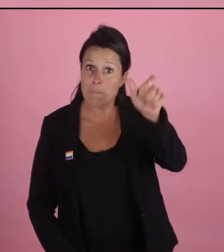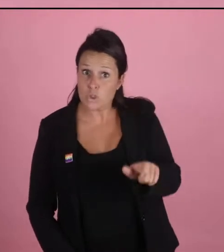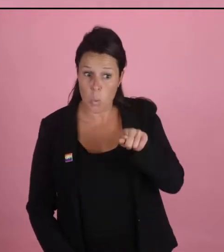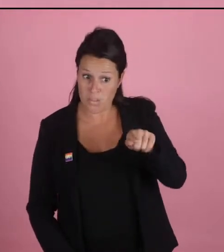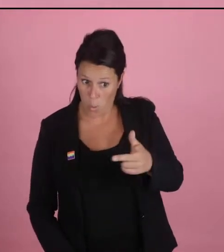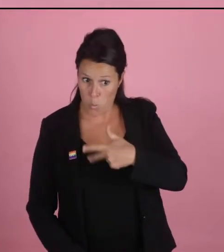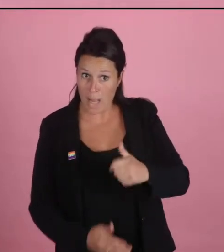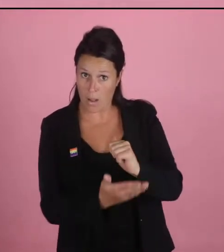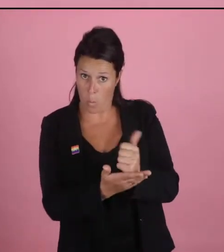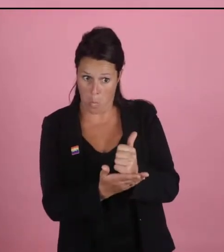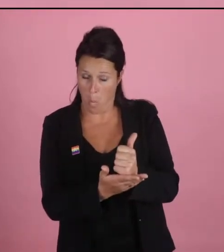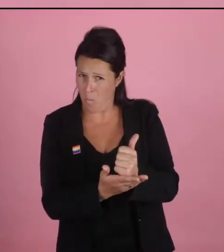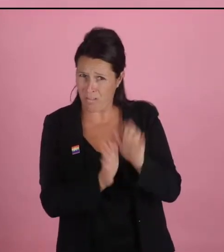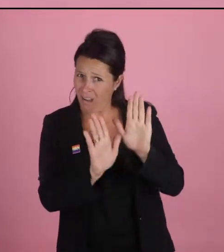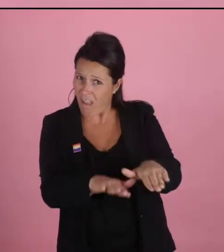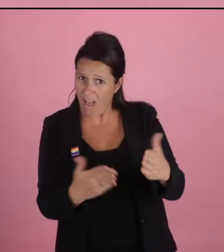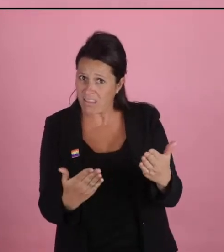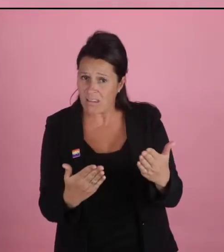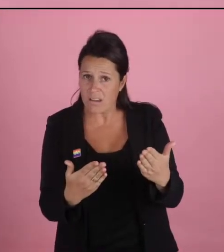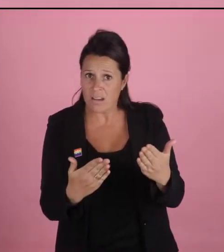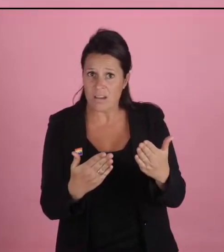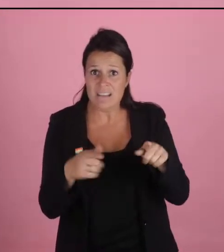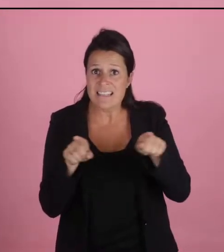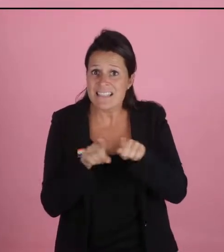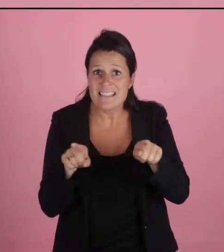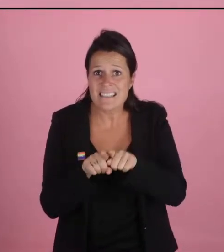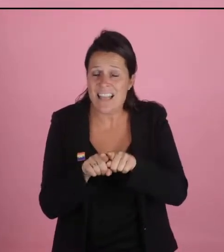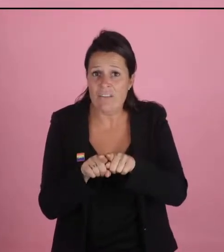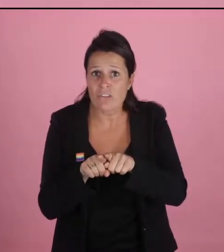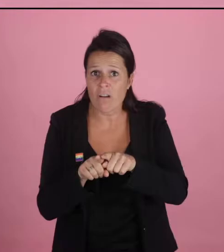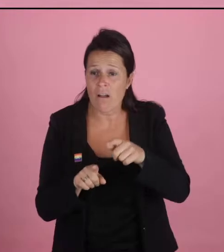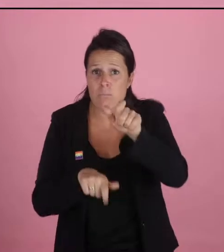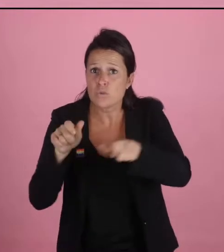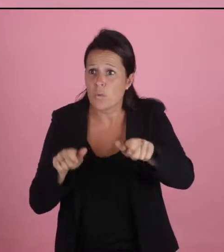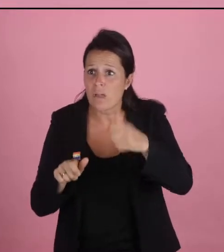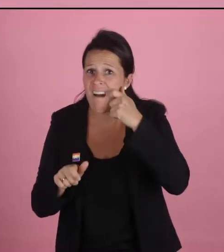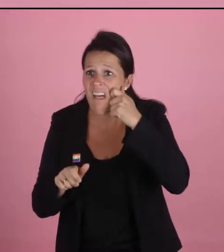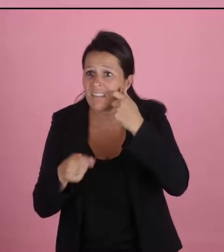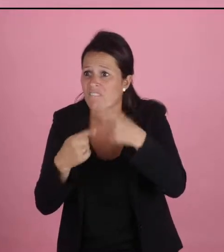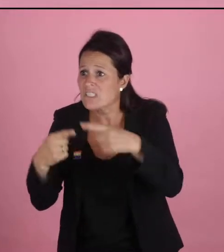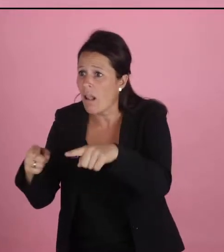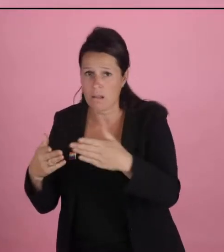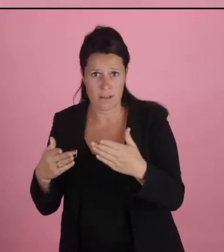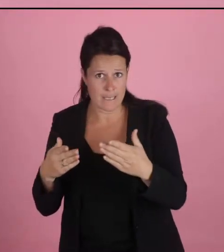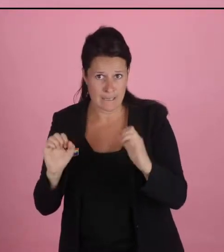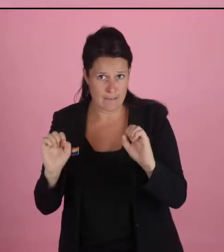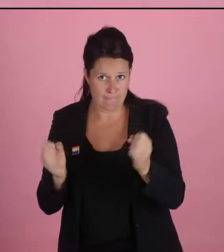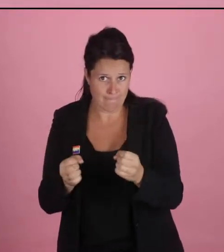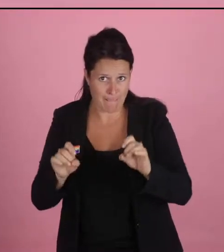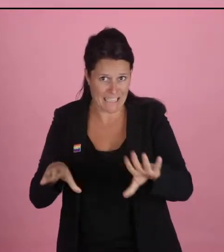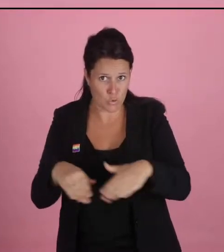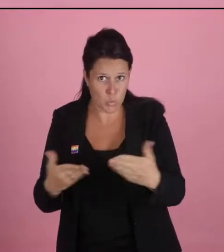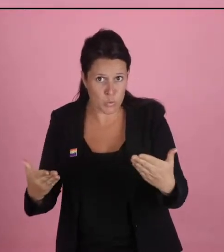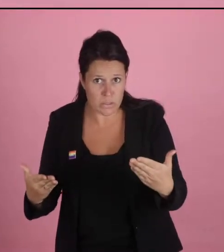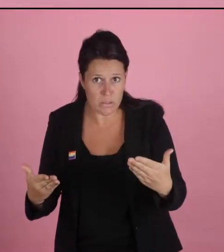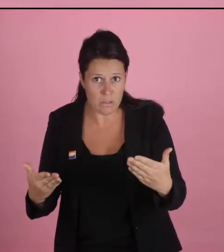If someone wants to be gay, just let them be. It's the same thing surrounding race, I would say. I mean, there's nothing anyone